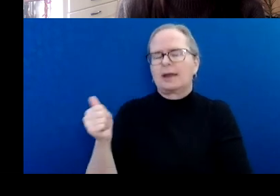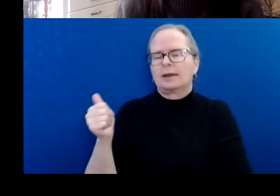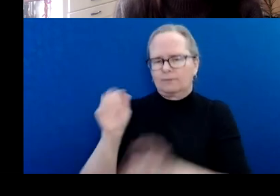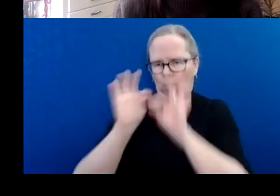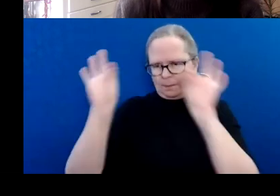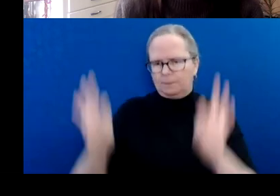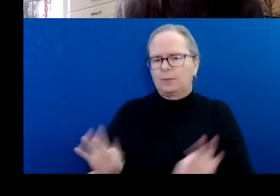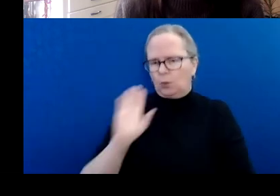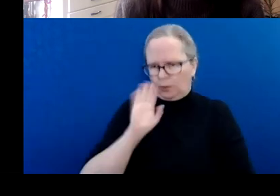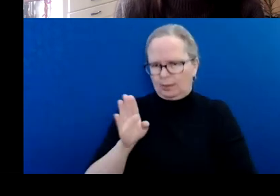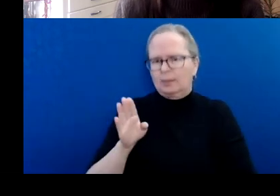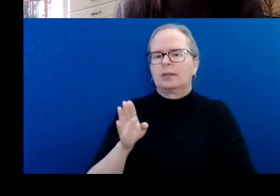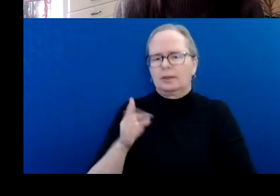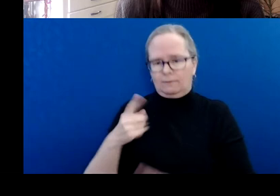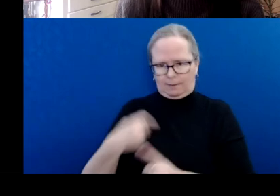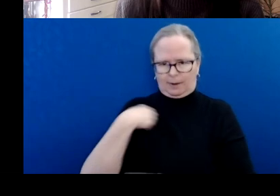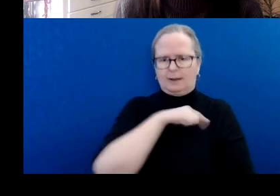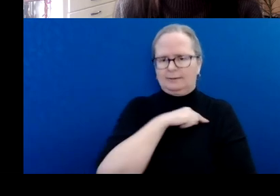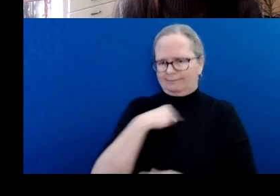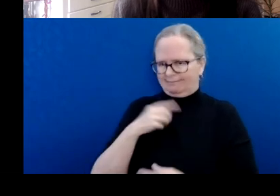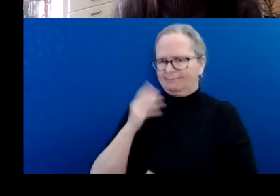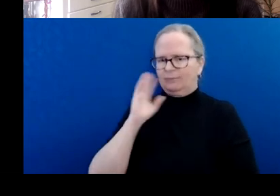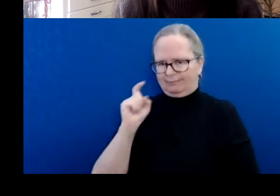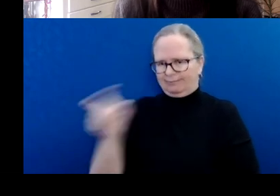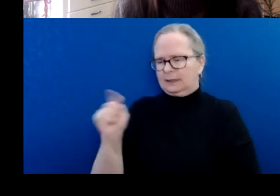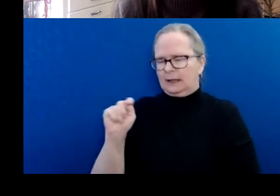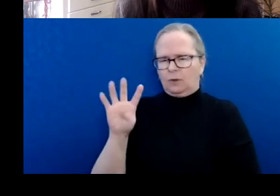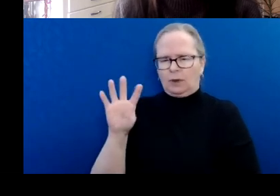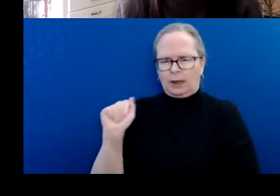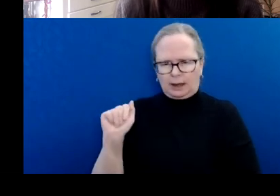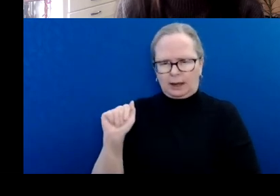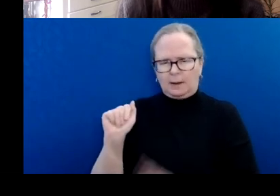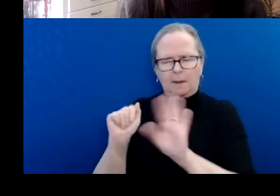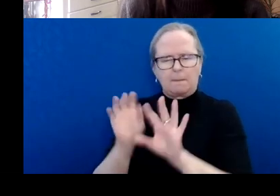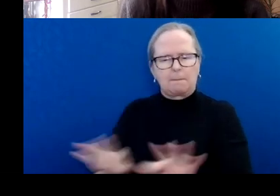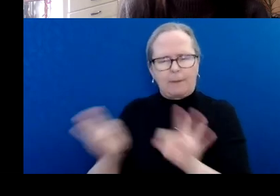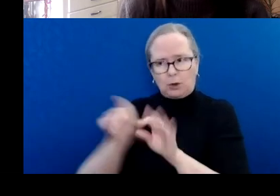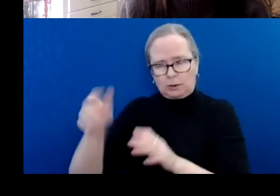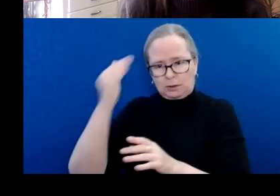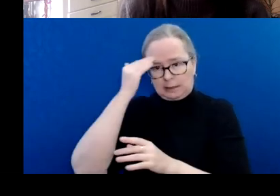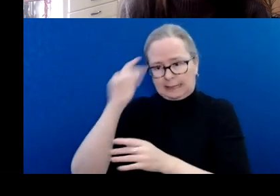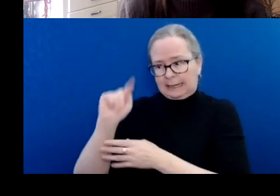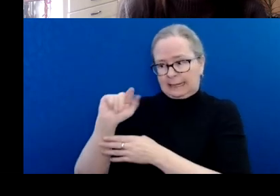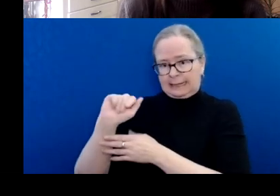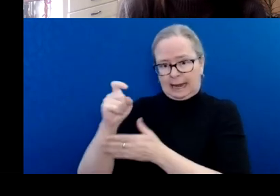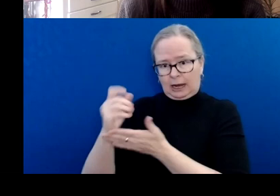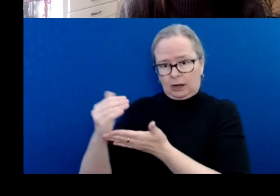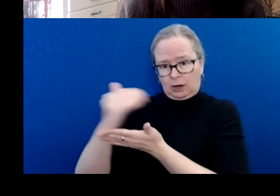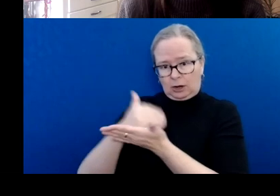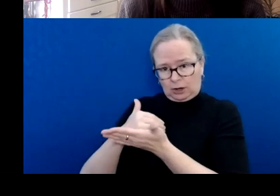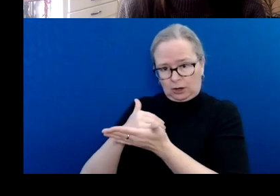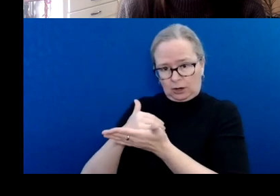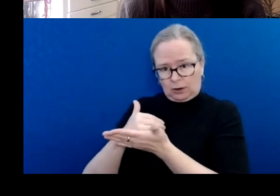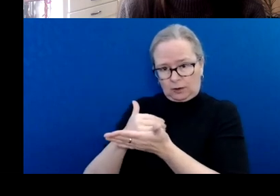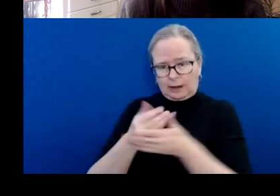what is taxable, income, and what are deductible expenses, and how best to track and manage those.